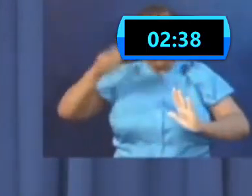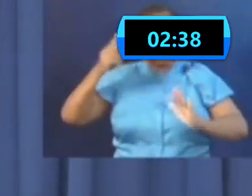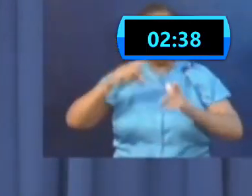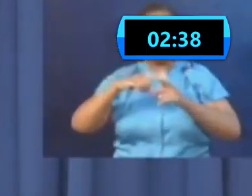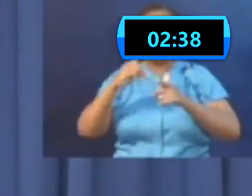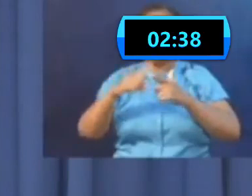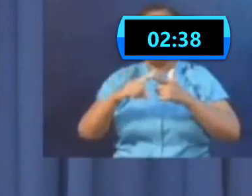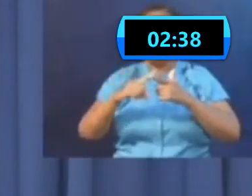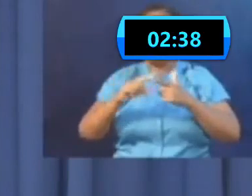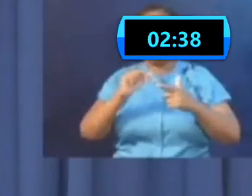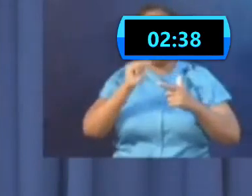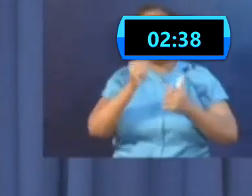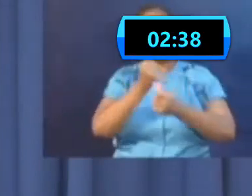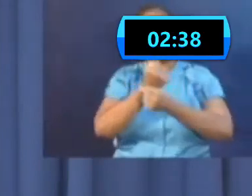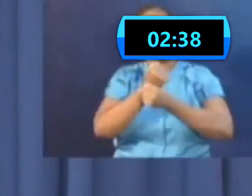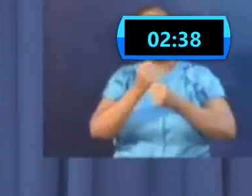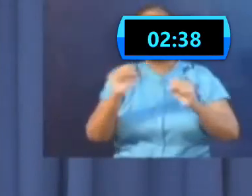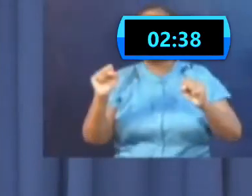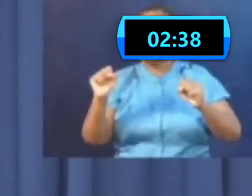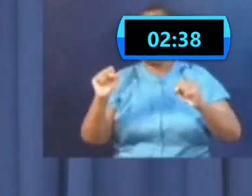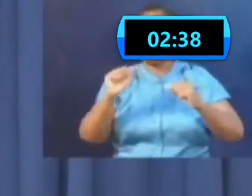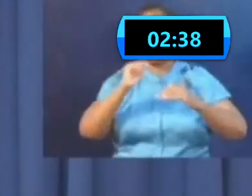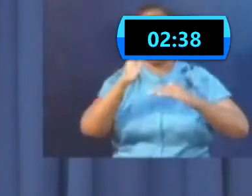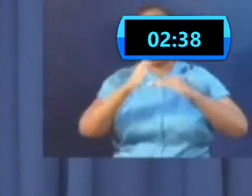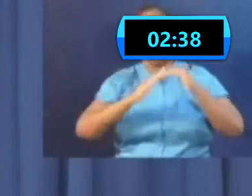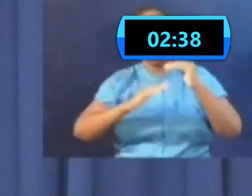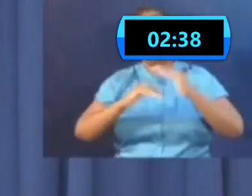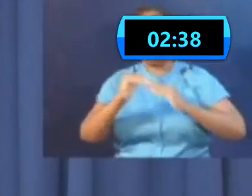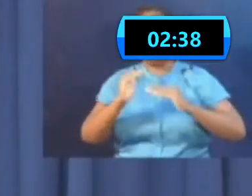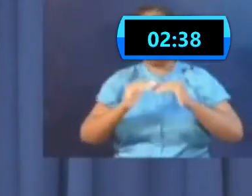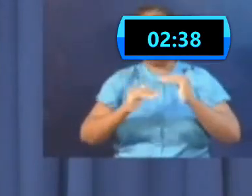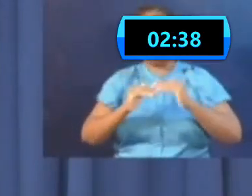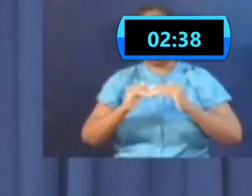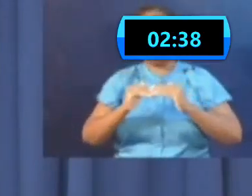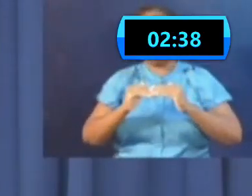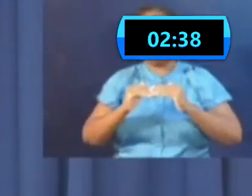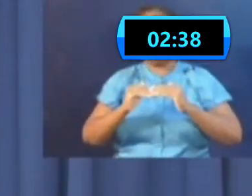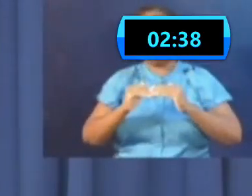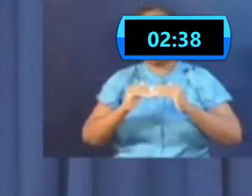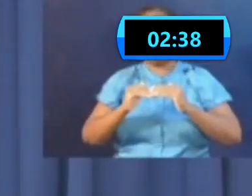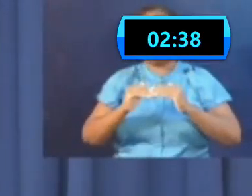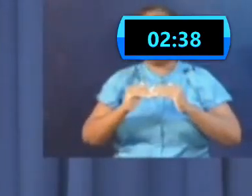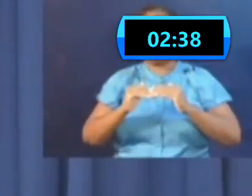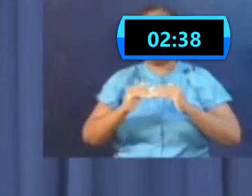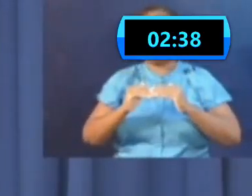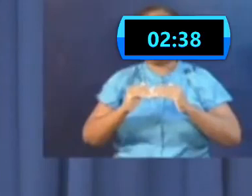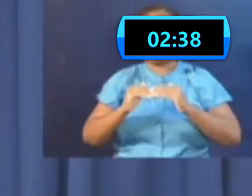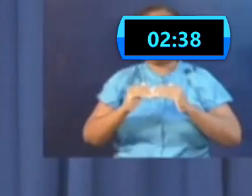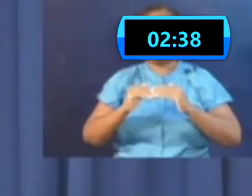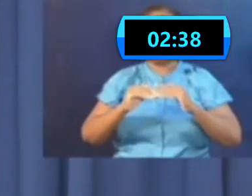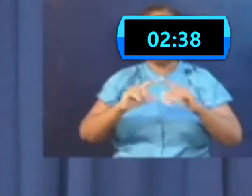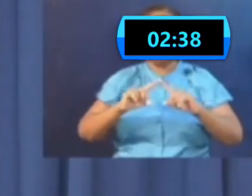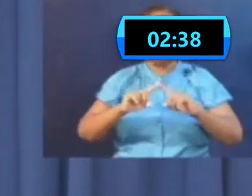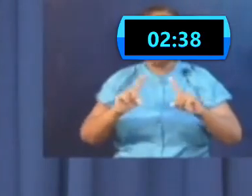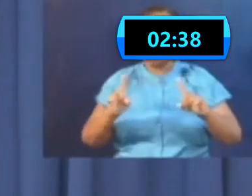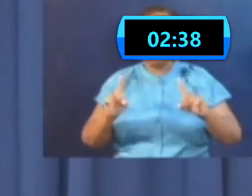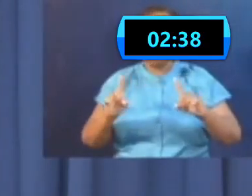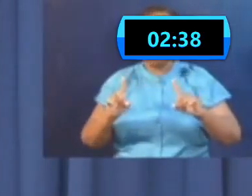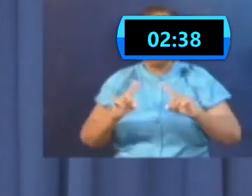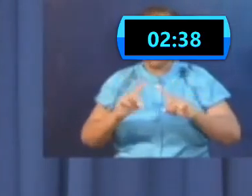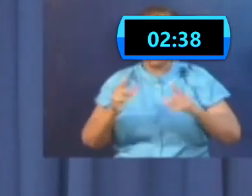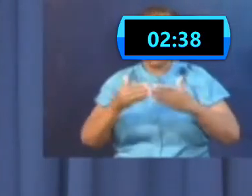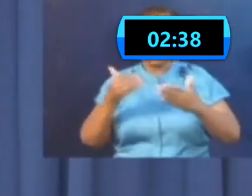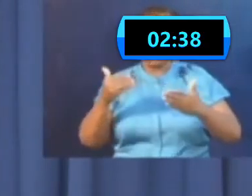position to be in. Before we took recent action, CORA's maximum